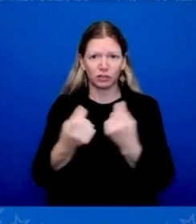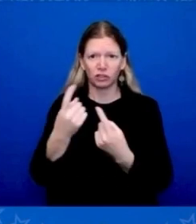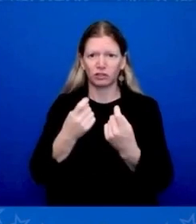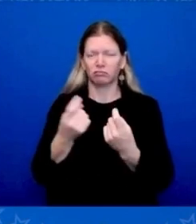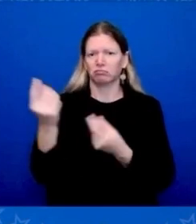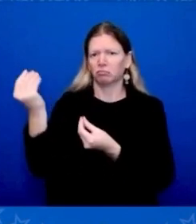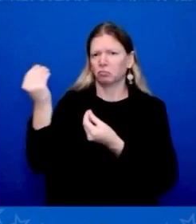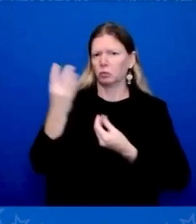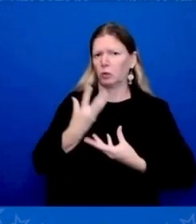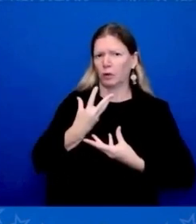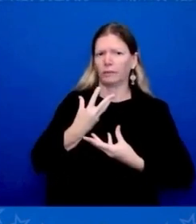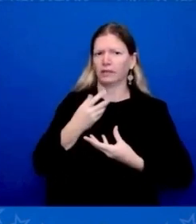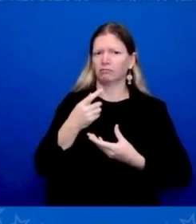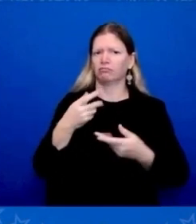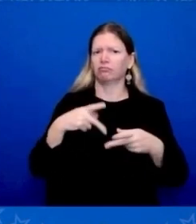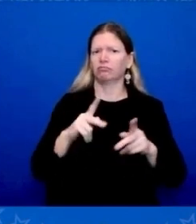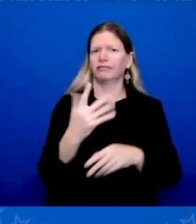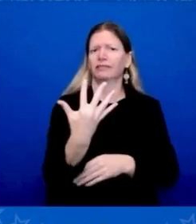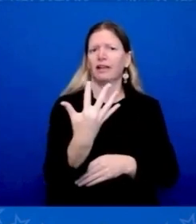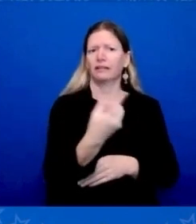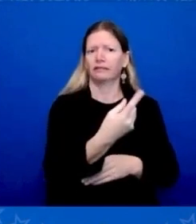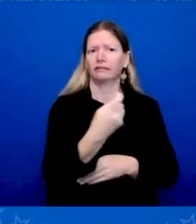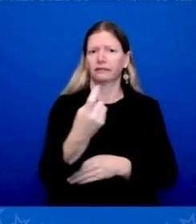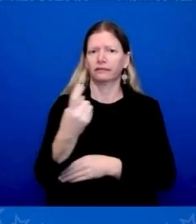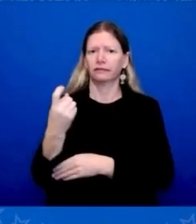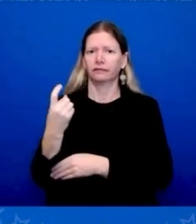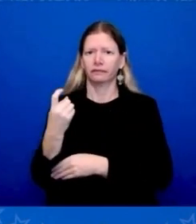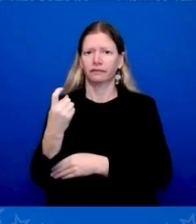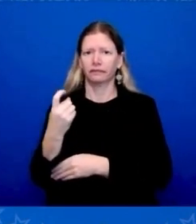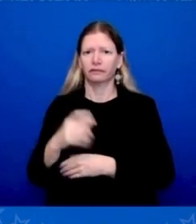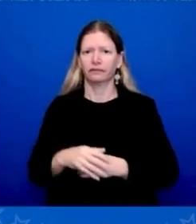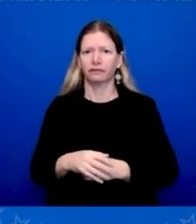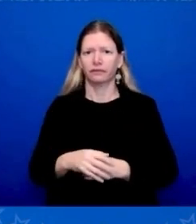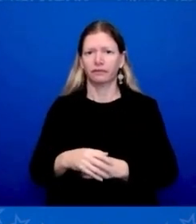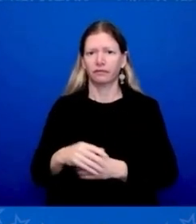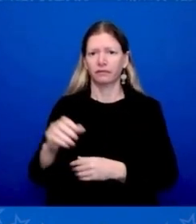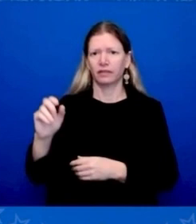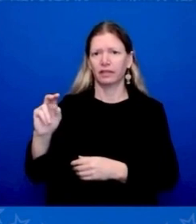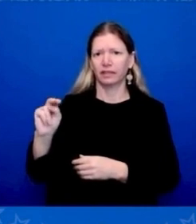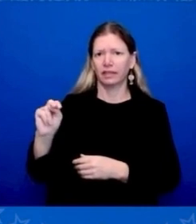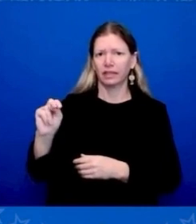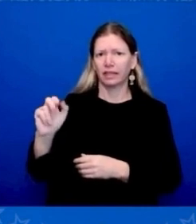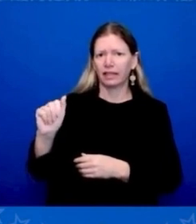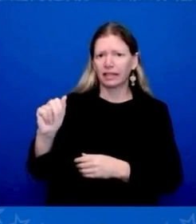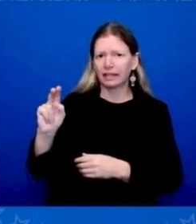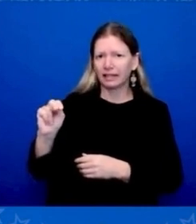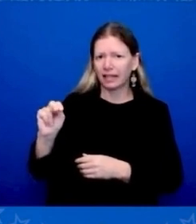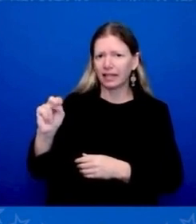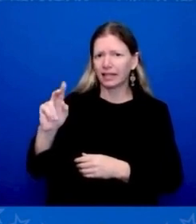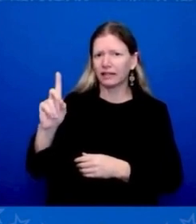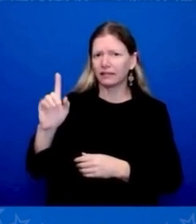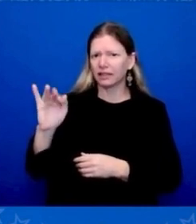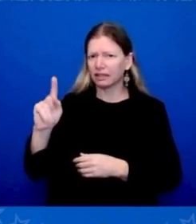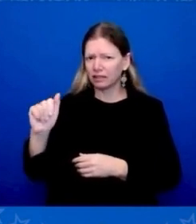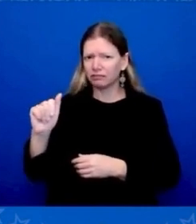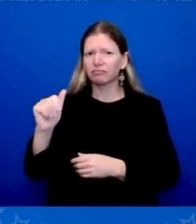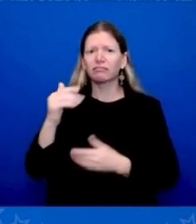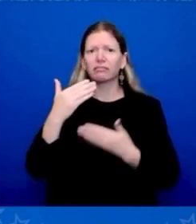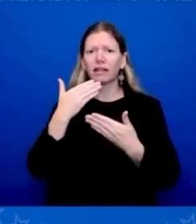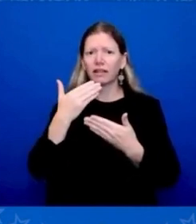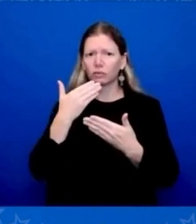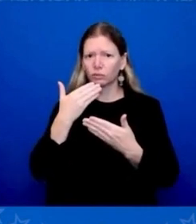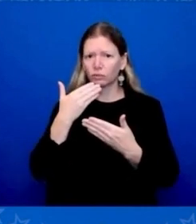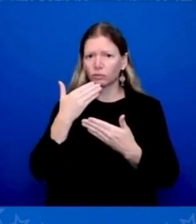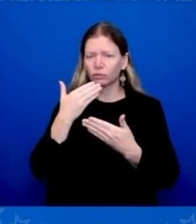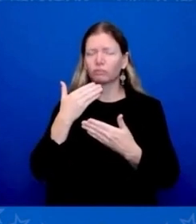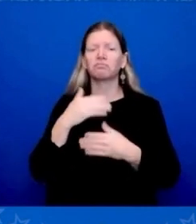Nandita of Reuters. Nandita Hi. Thank you for taking my question, Mr. President. There you are. I couldn't see. I'm